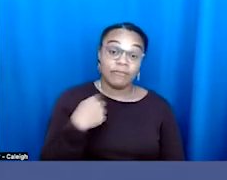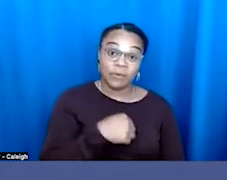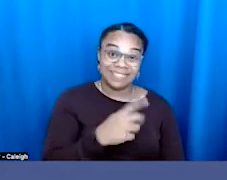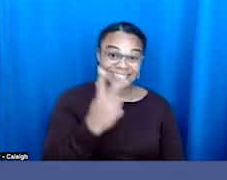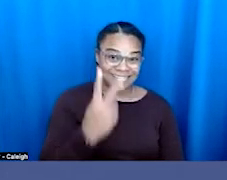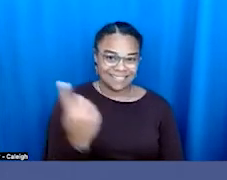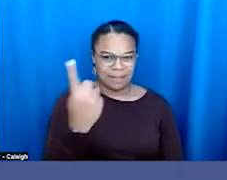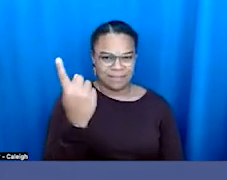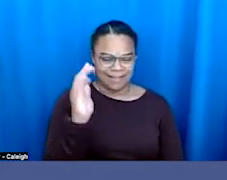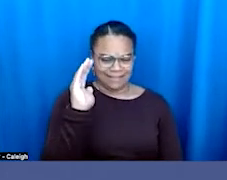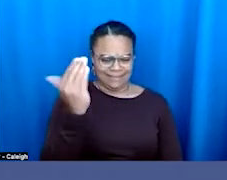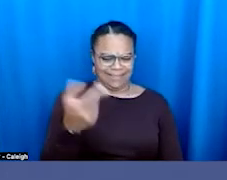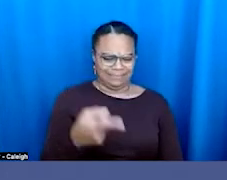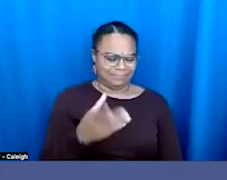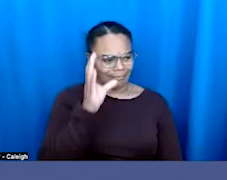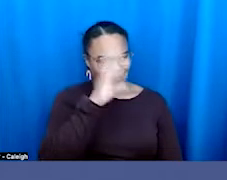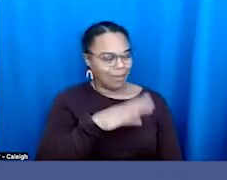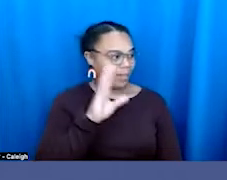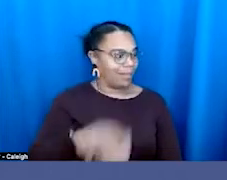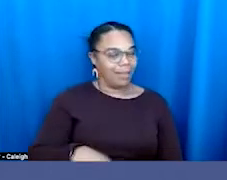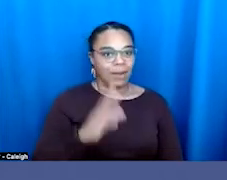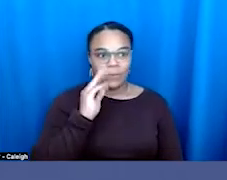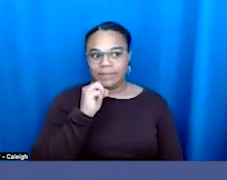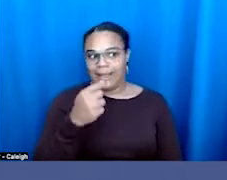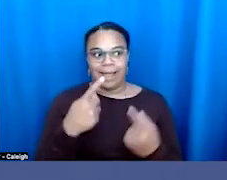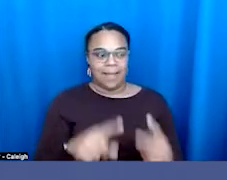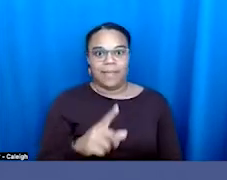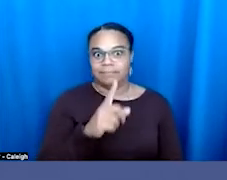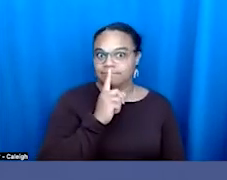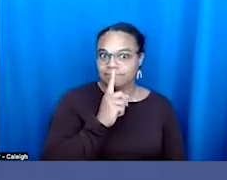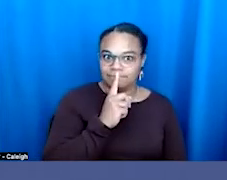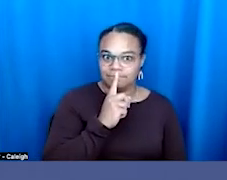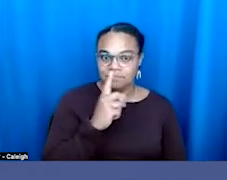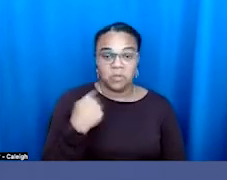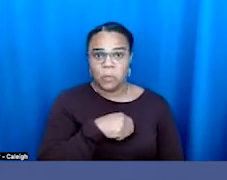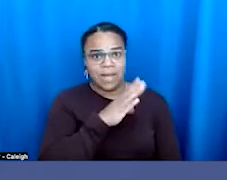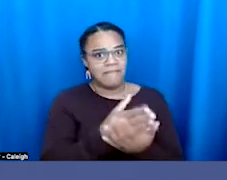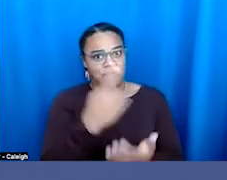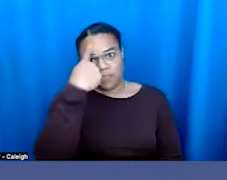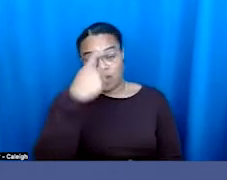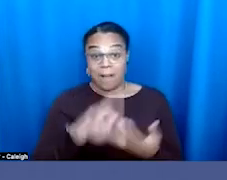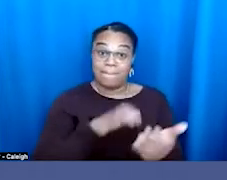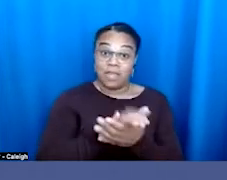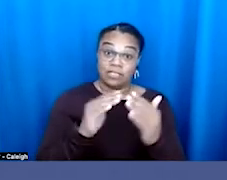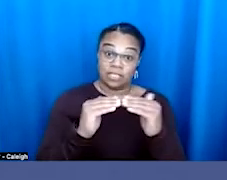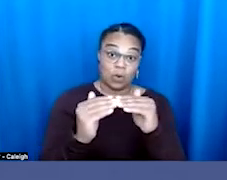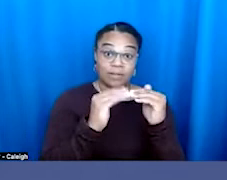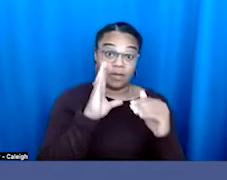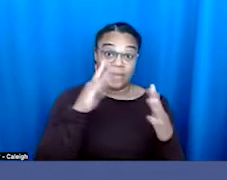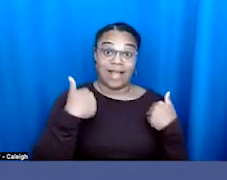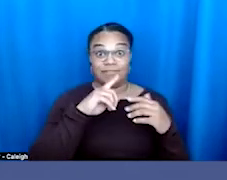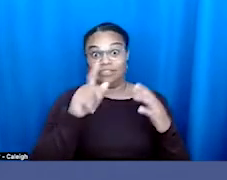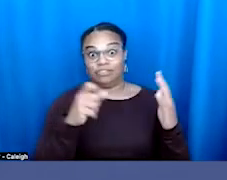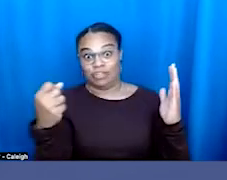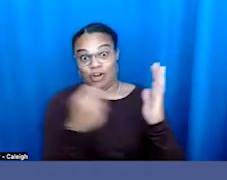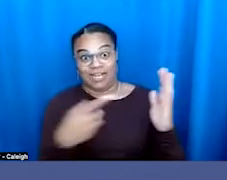-fetched, right? No one expected there to be a big old target on marriage equality, you know, five years ago,